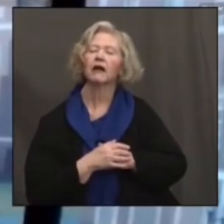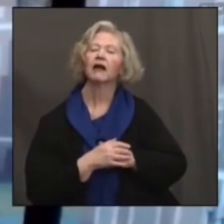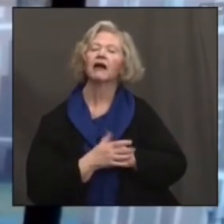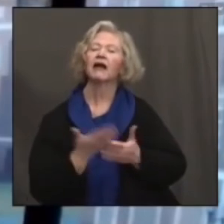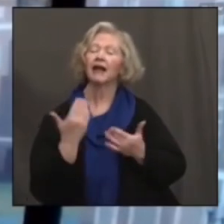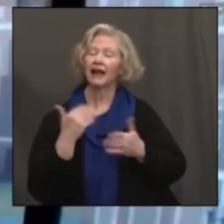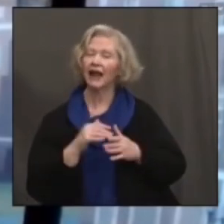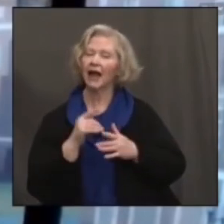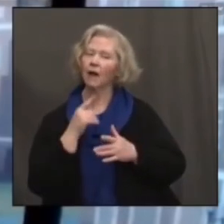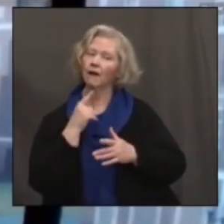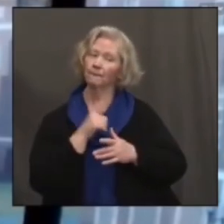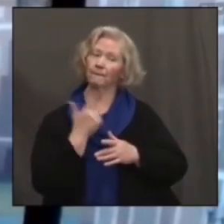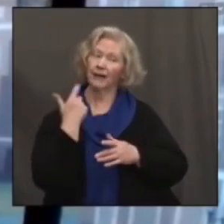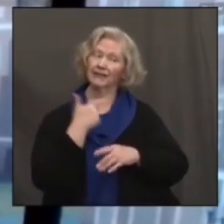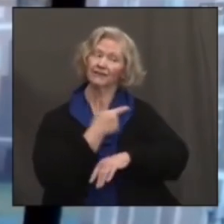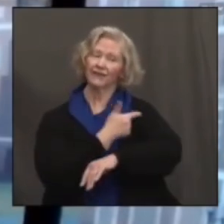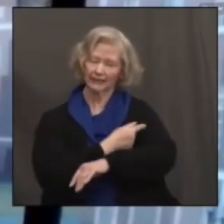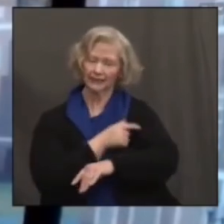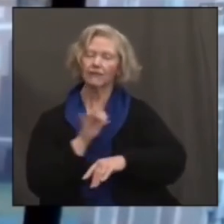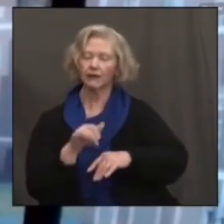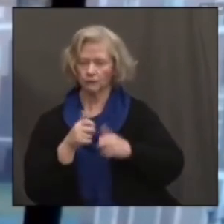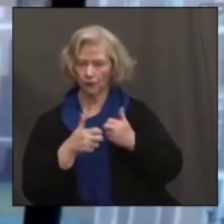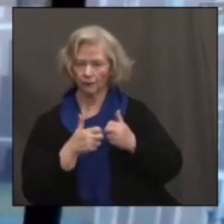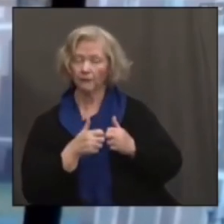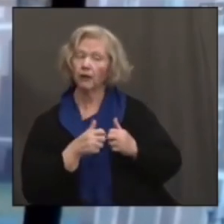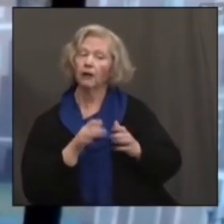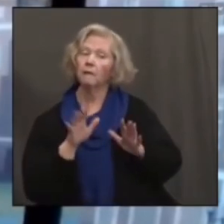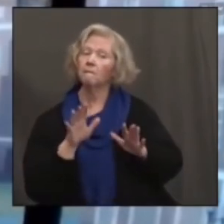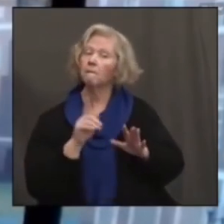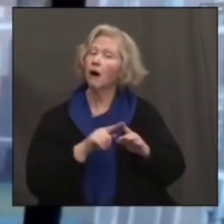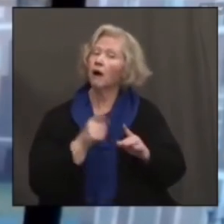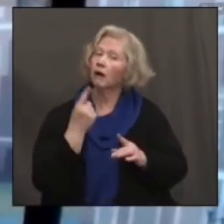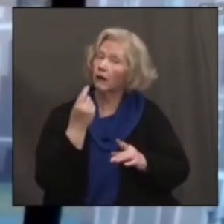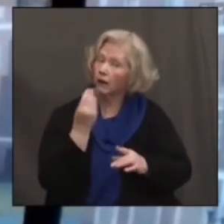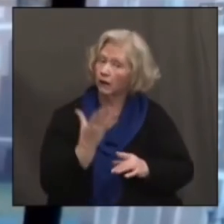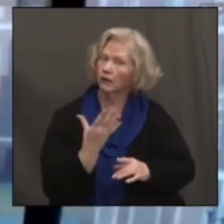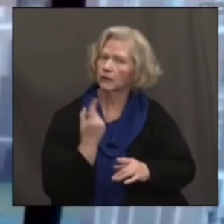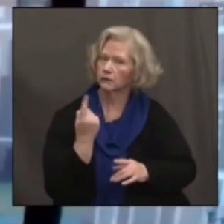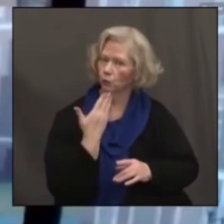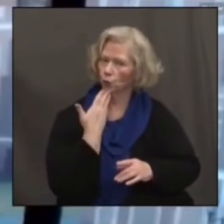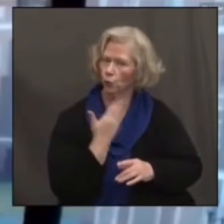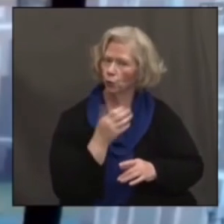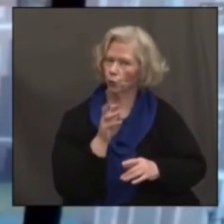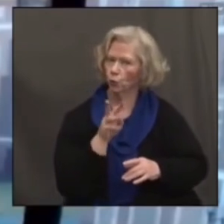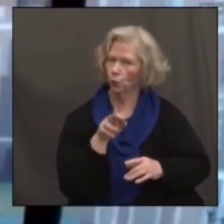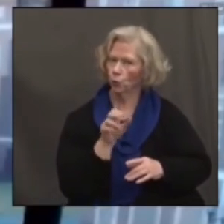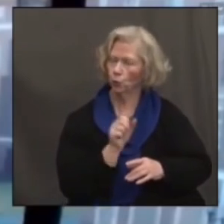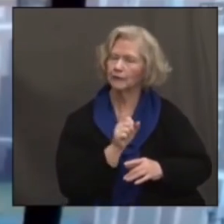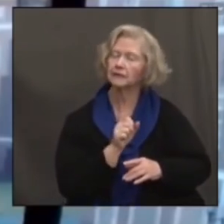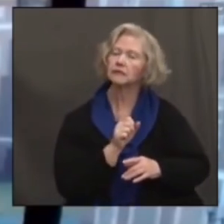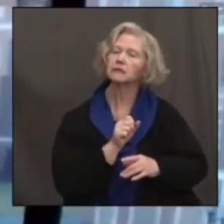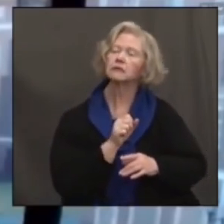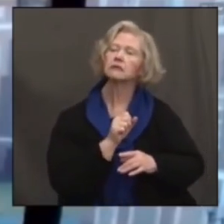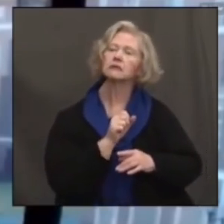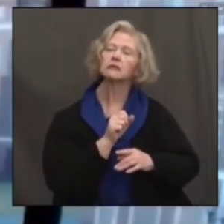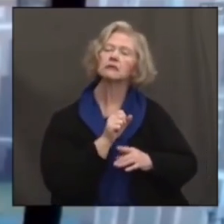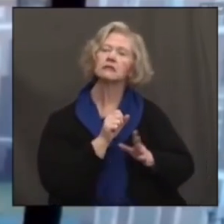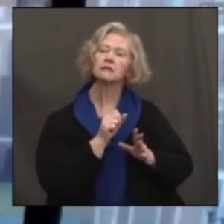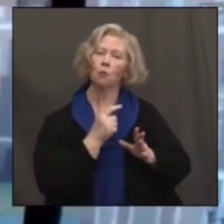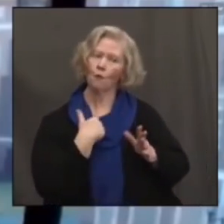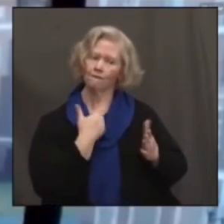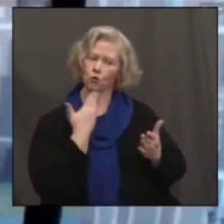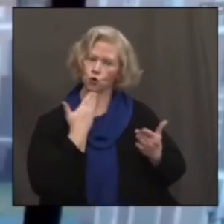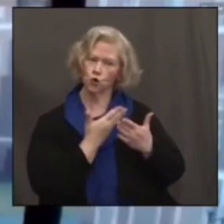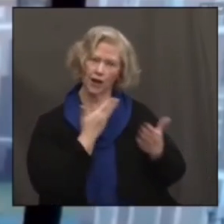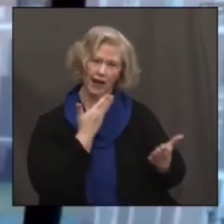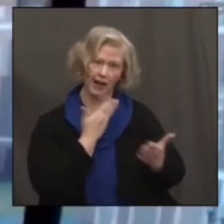vaccine. Now, the vaccination, the good news on all of this is that we've gotten very good evidence